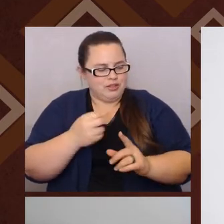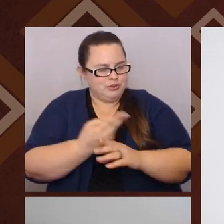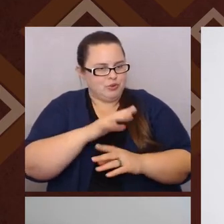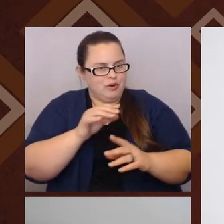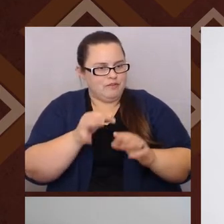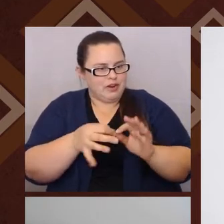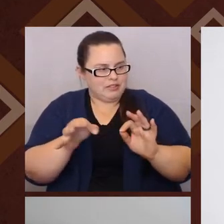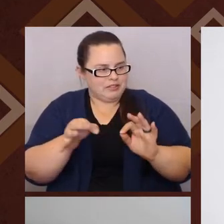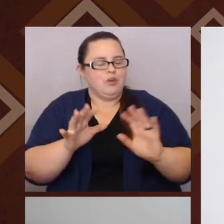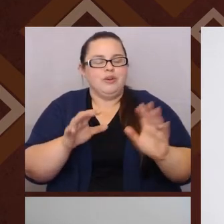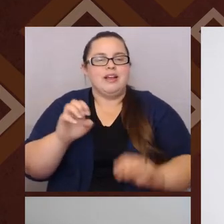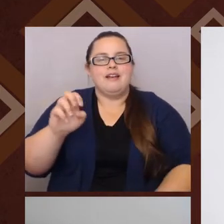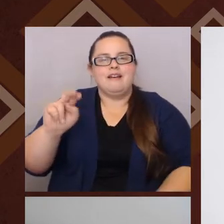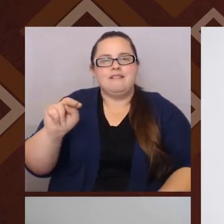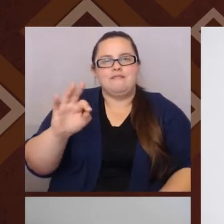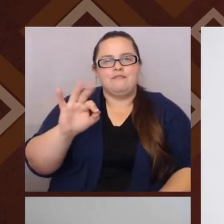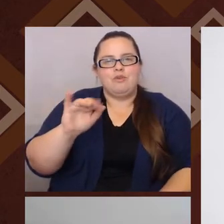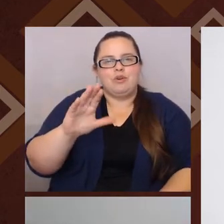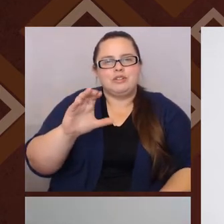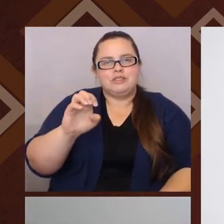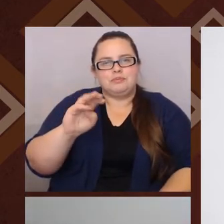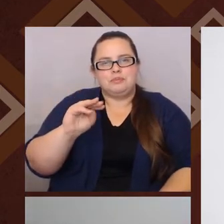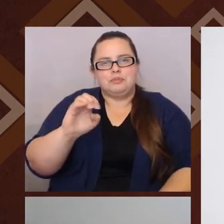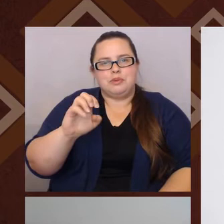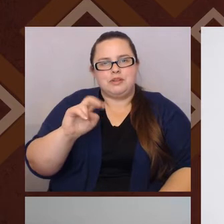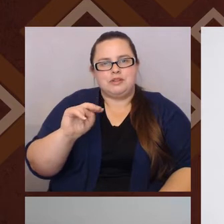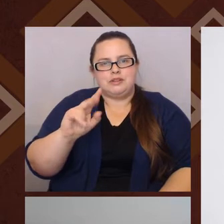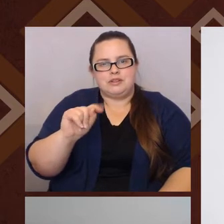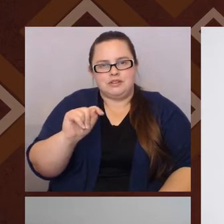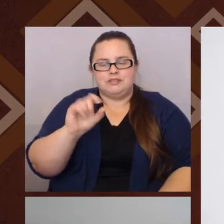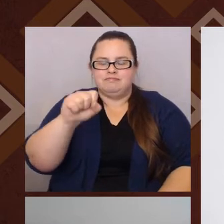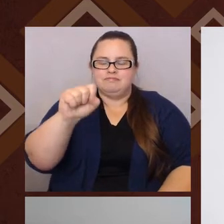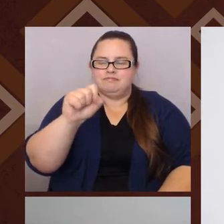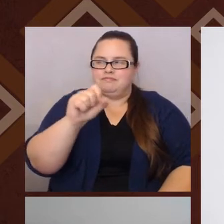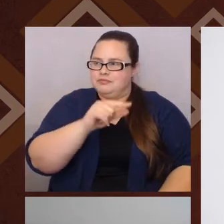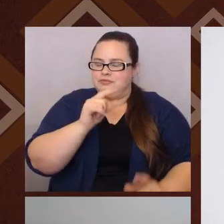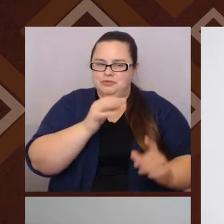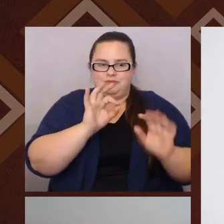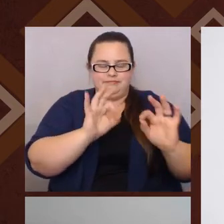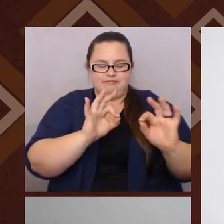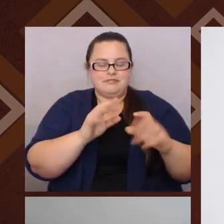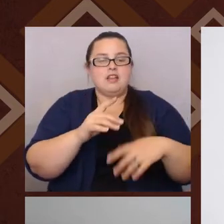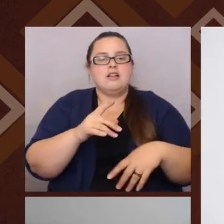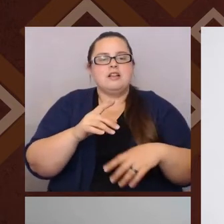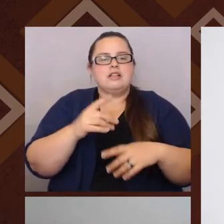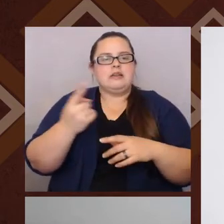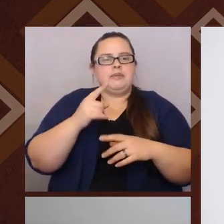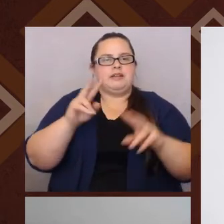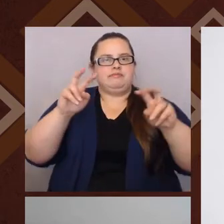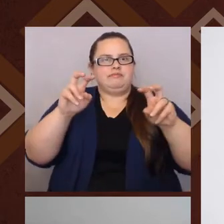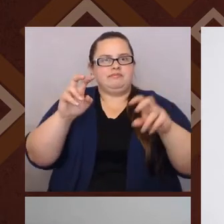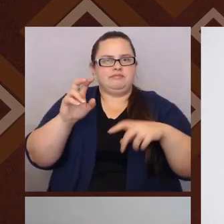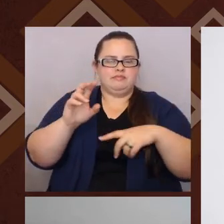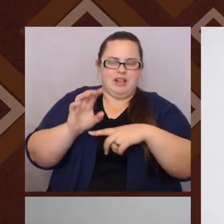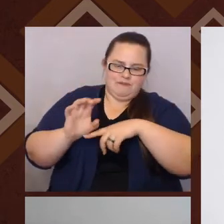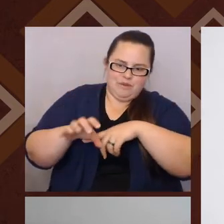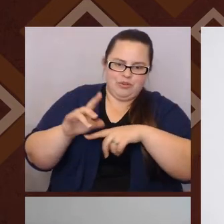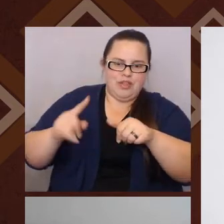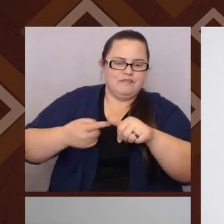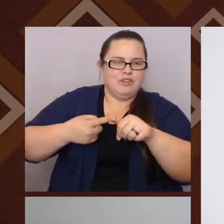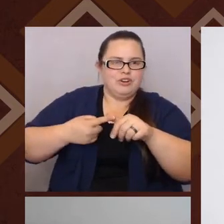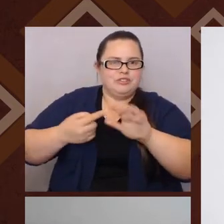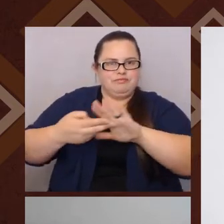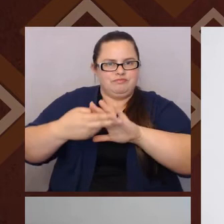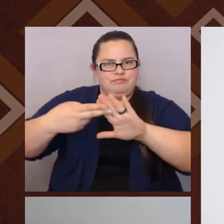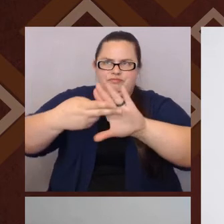and, and, oh, enforcement, the idea of enforcement, right? Like we might, we might have, um, somebody enforce that first definition on us and